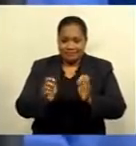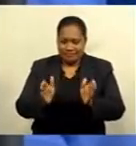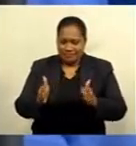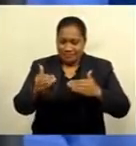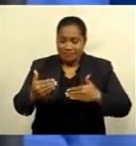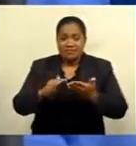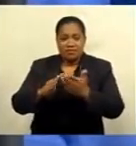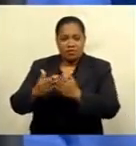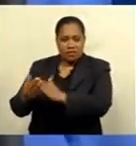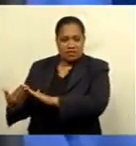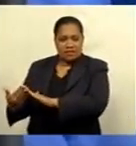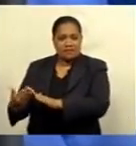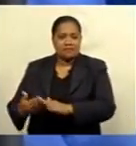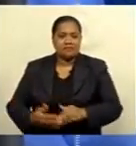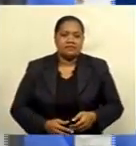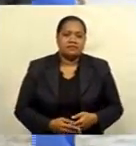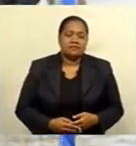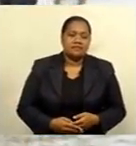communities